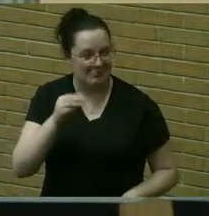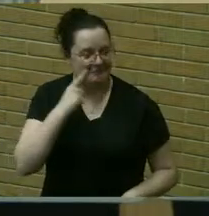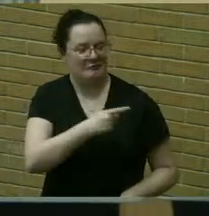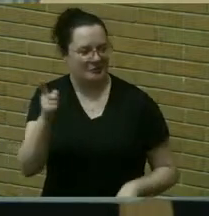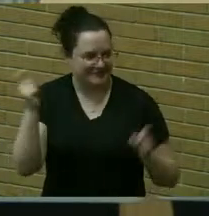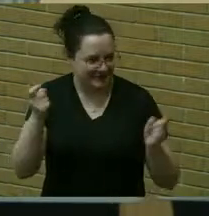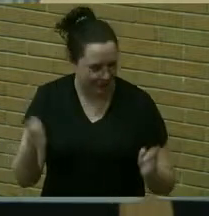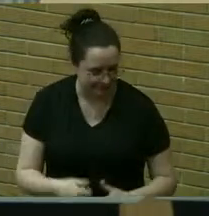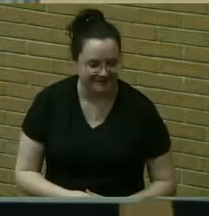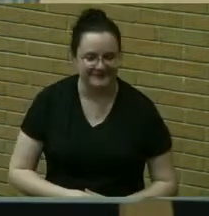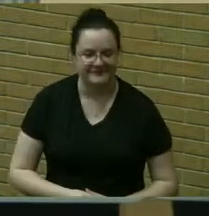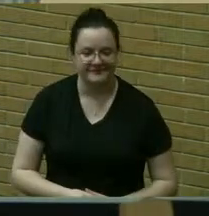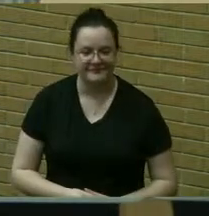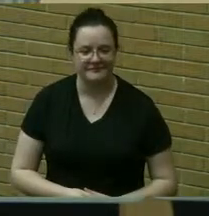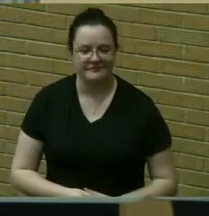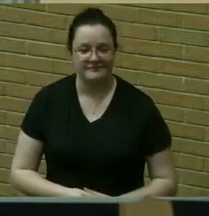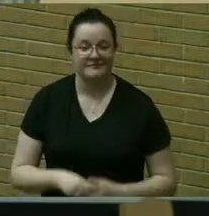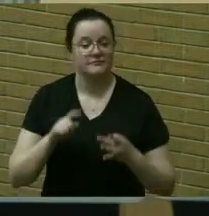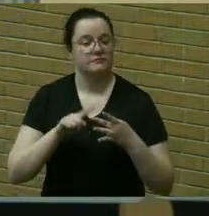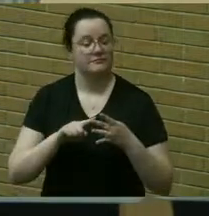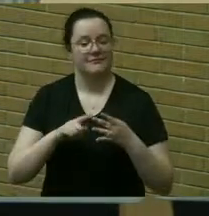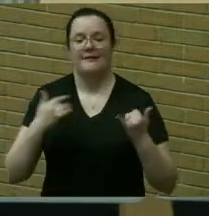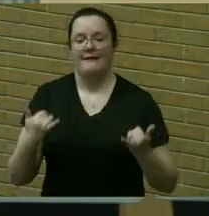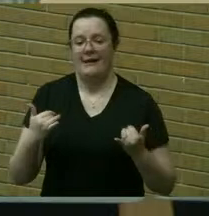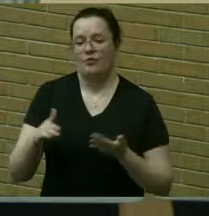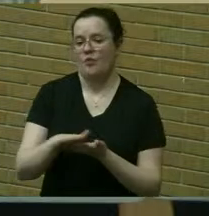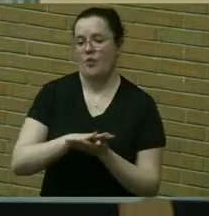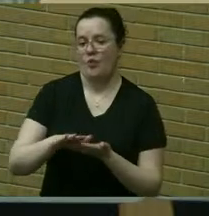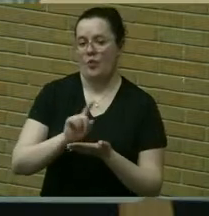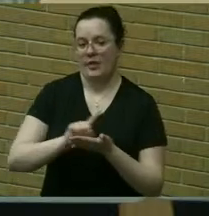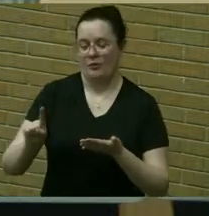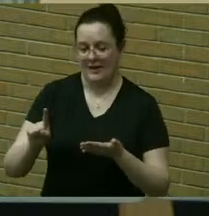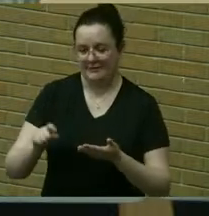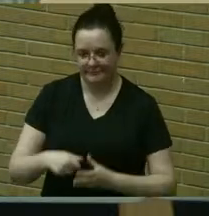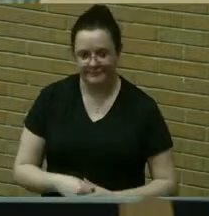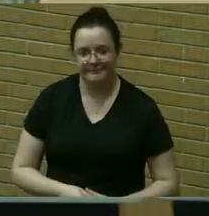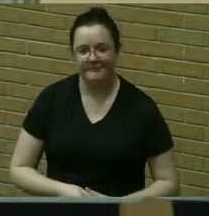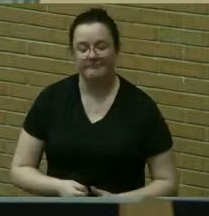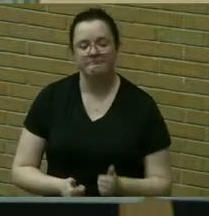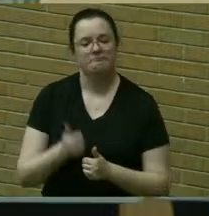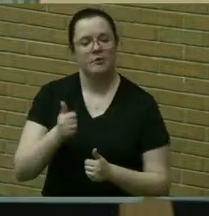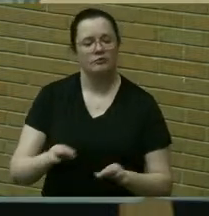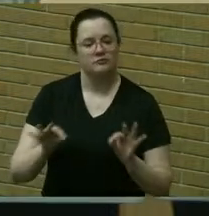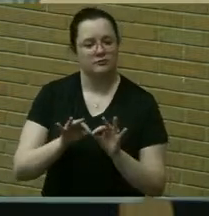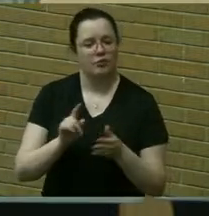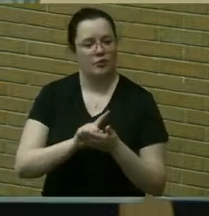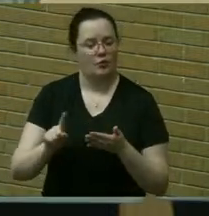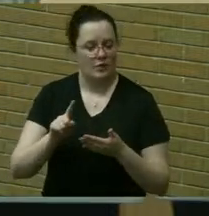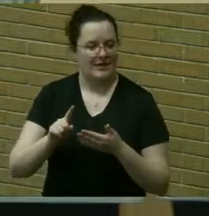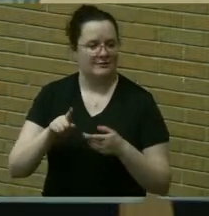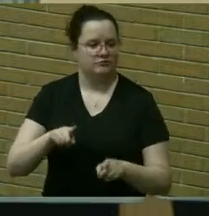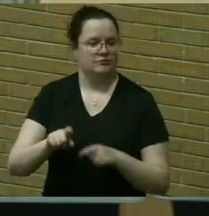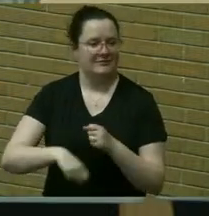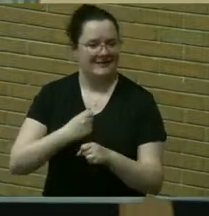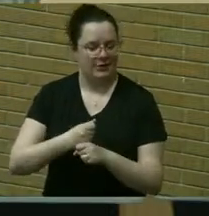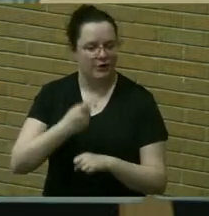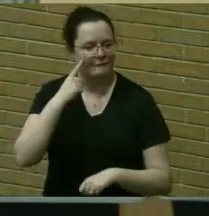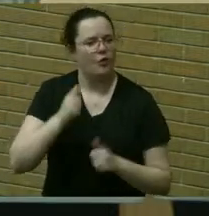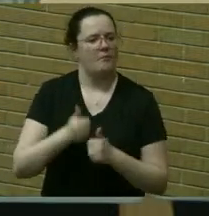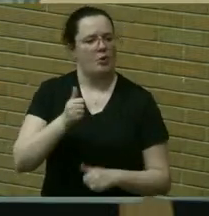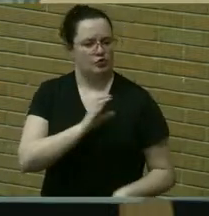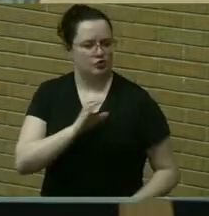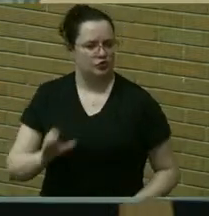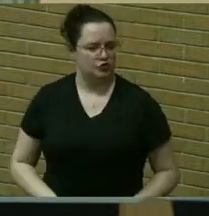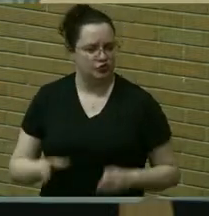purum this is holy week the most important week of the year for most christians